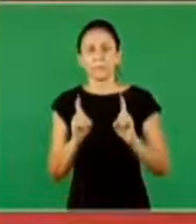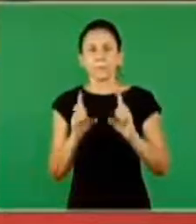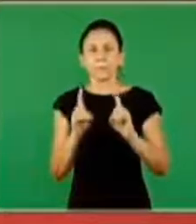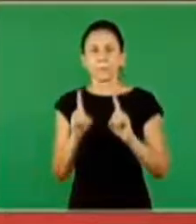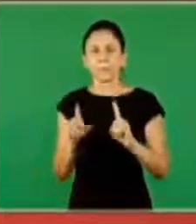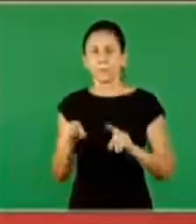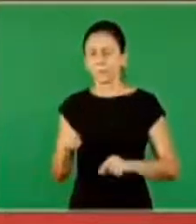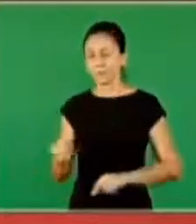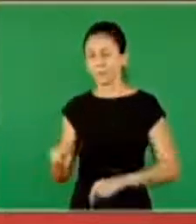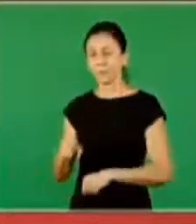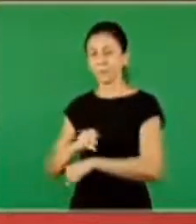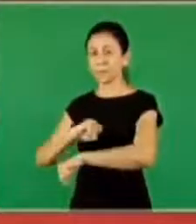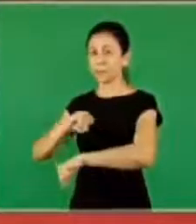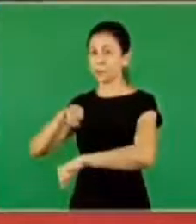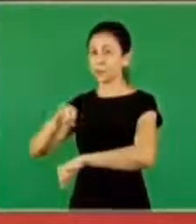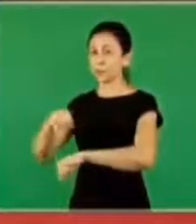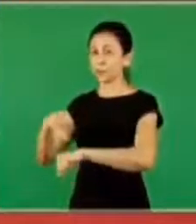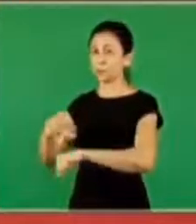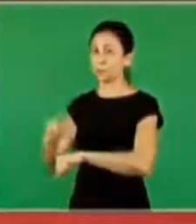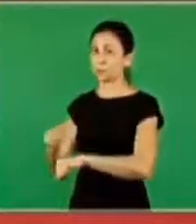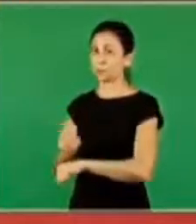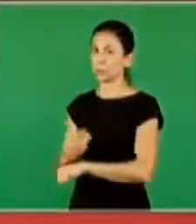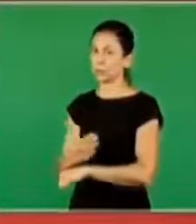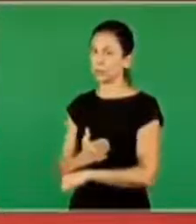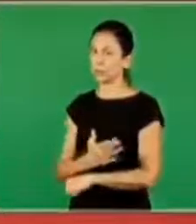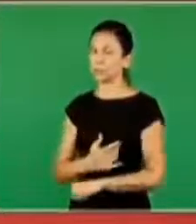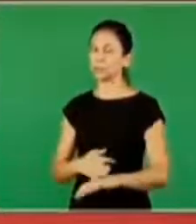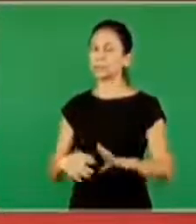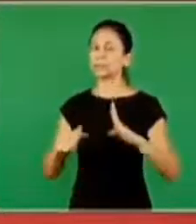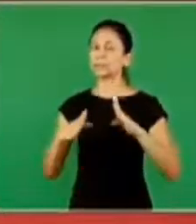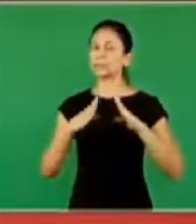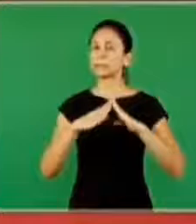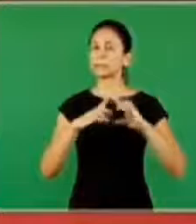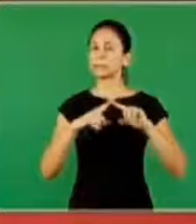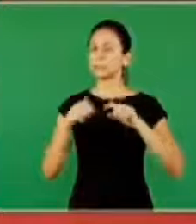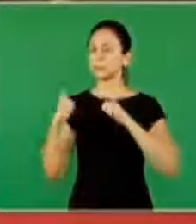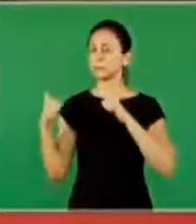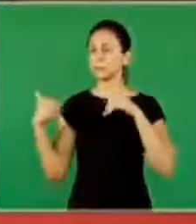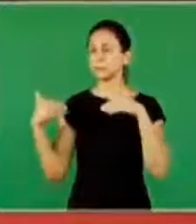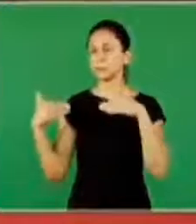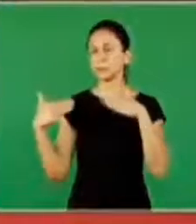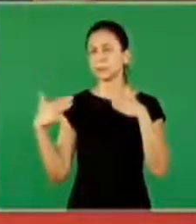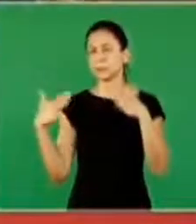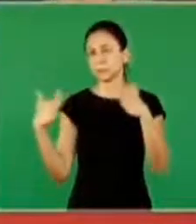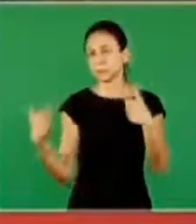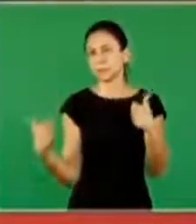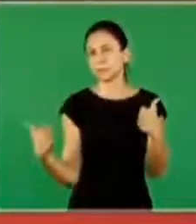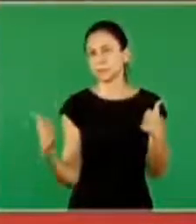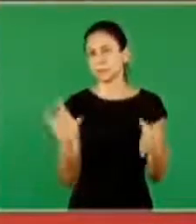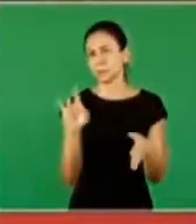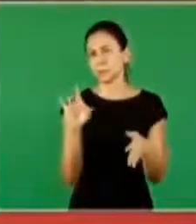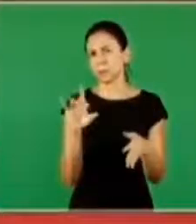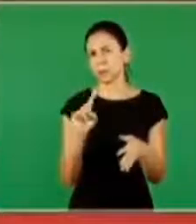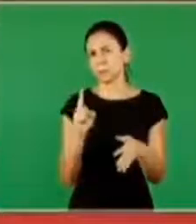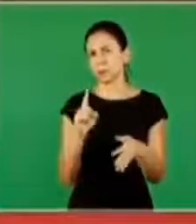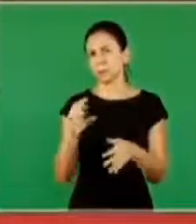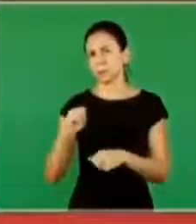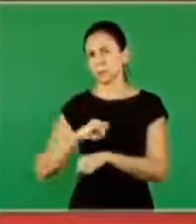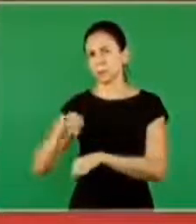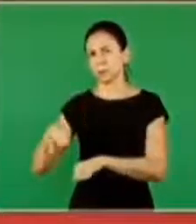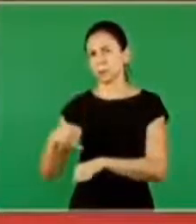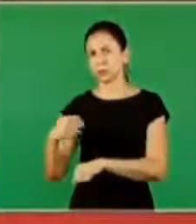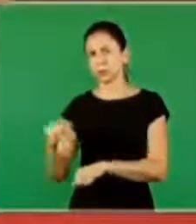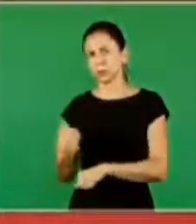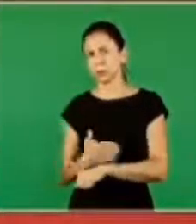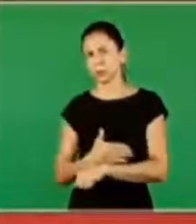the doctrine is born in Jerusalem the primitive church not only Jerusalem it was not only Jerusalem